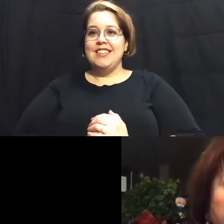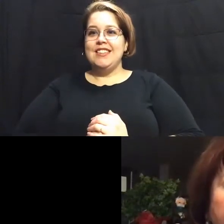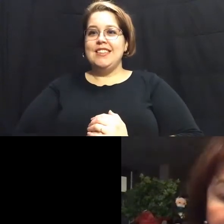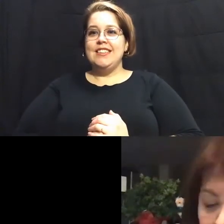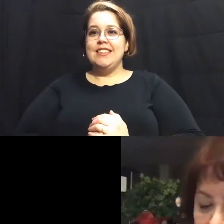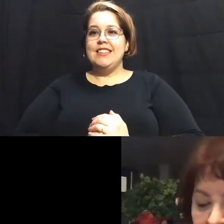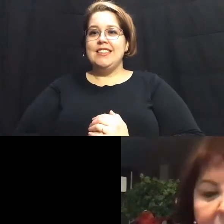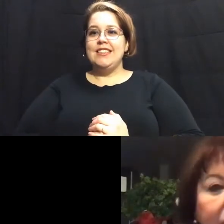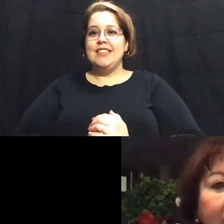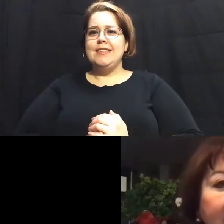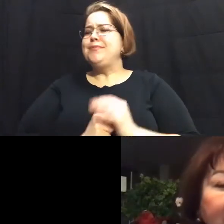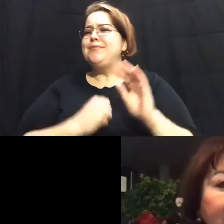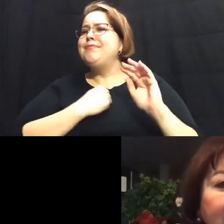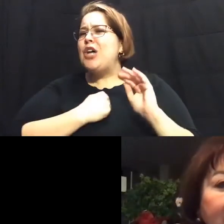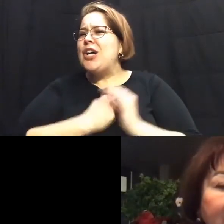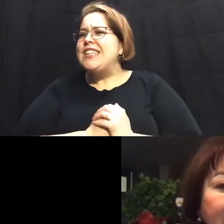I'm sorry.